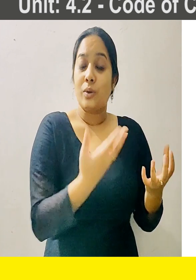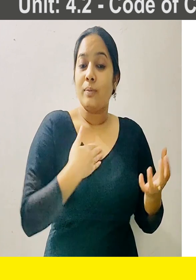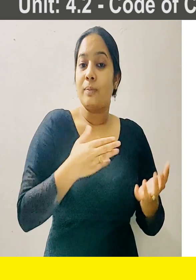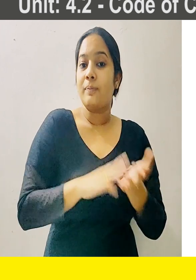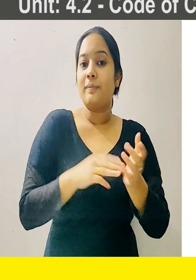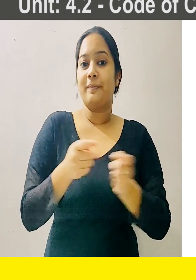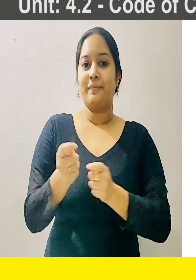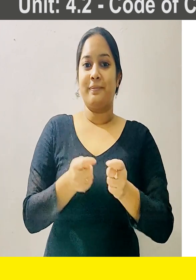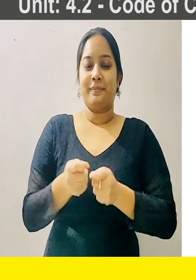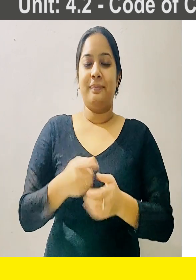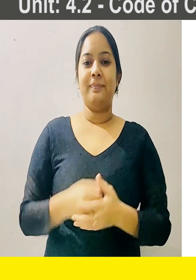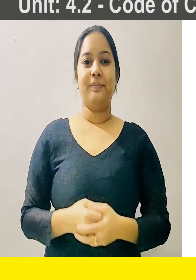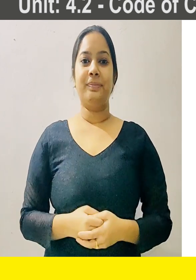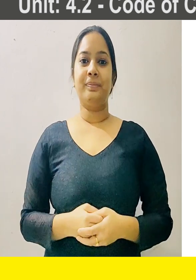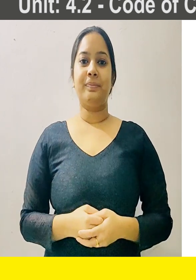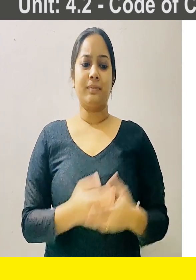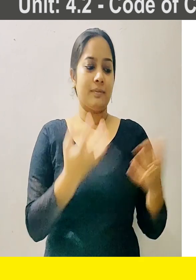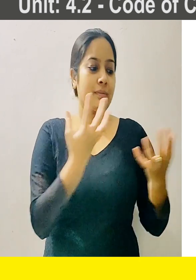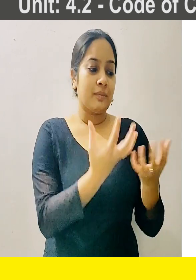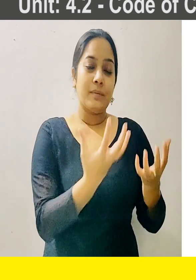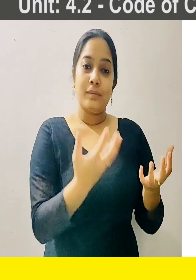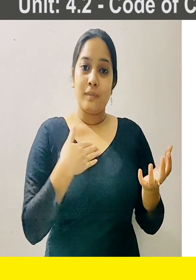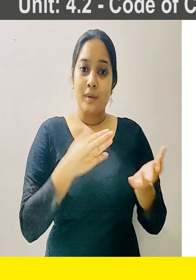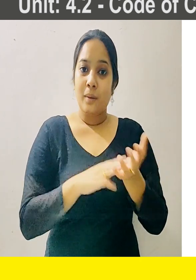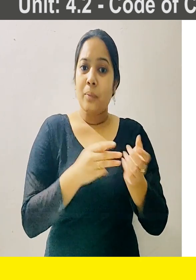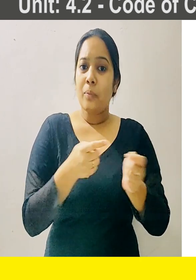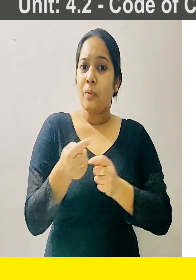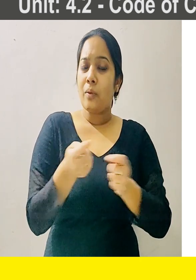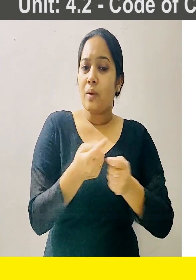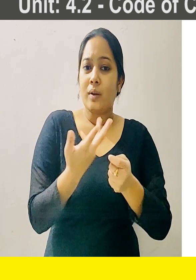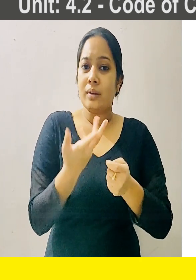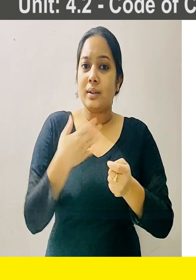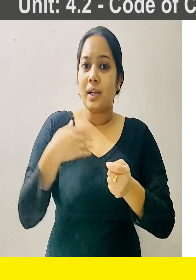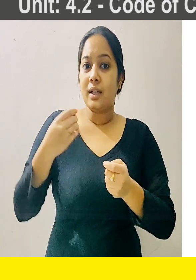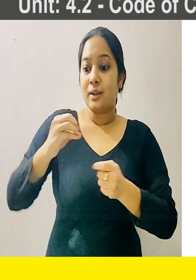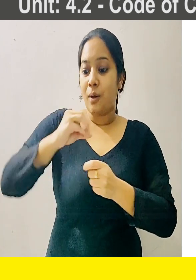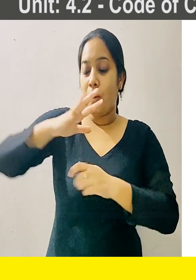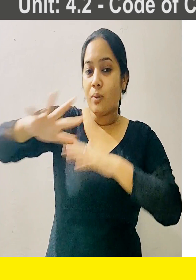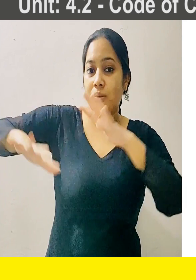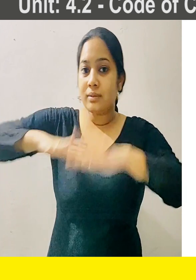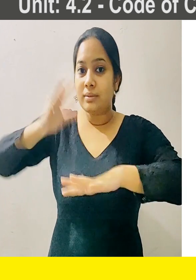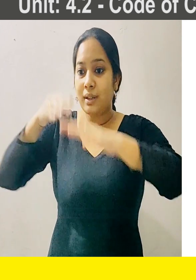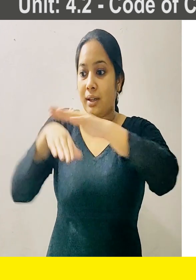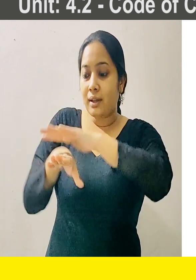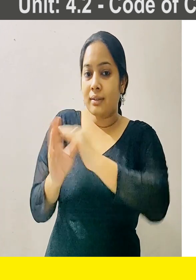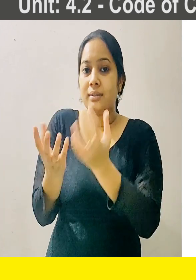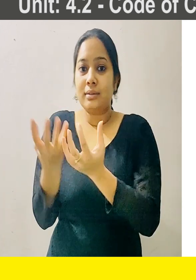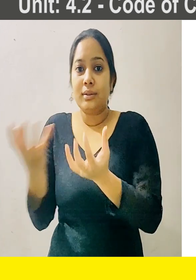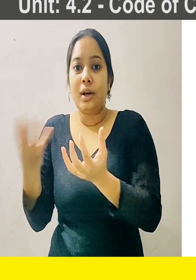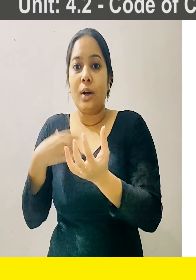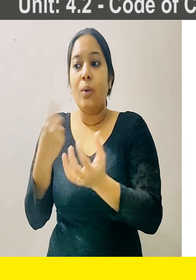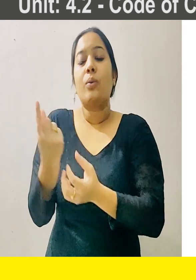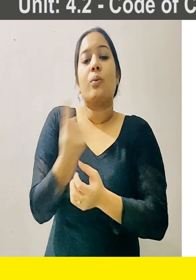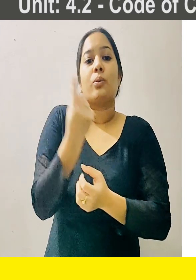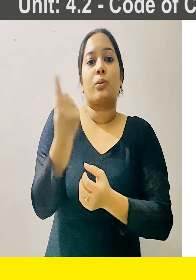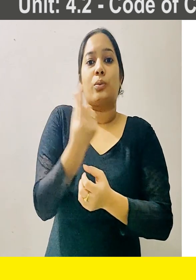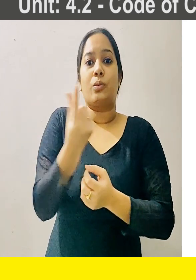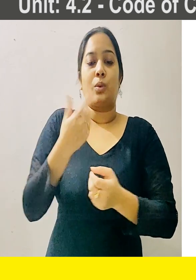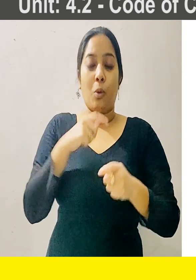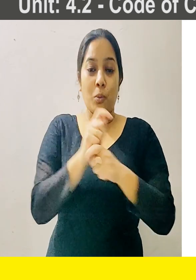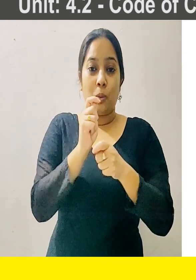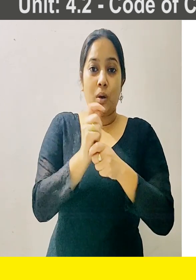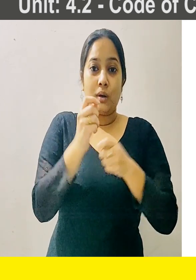Management. Resource Management is the efficient and effective use of an